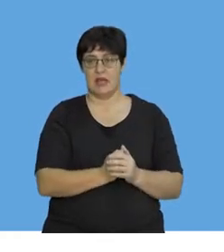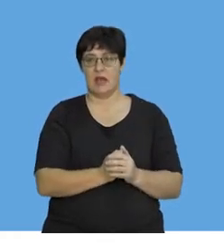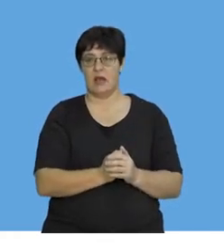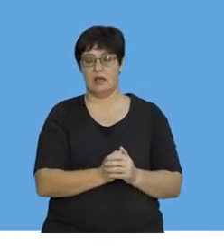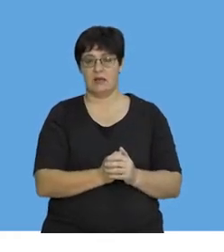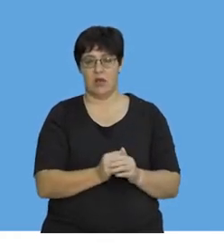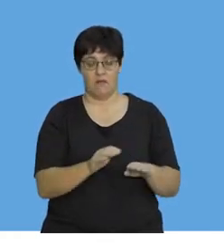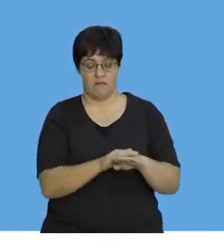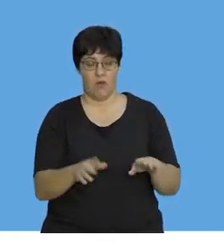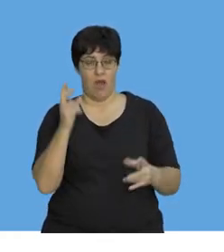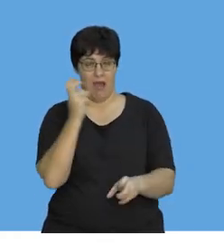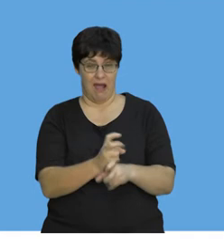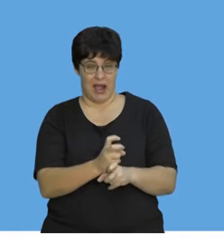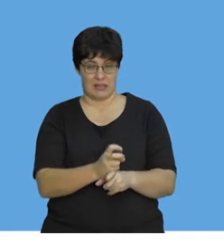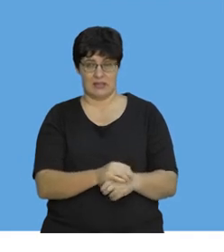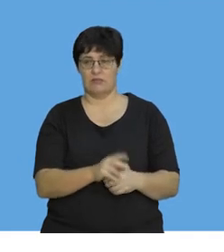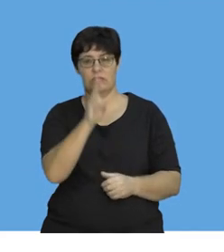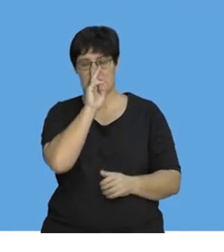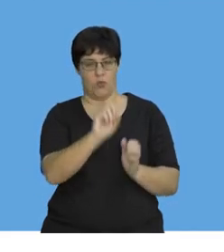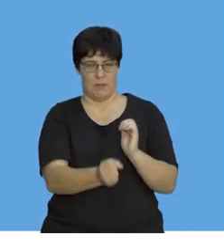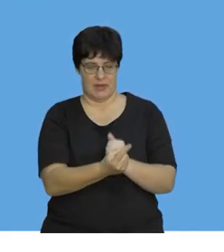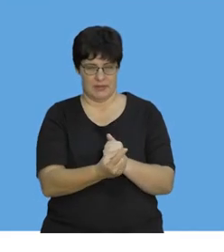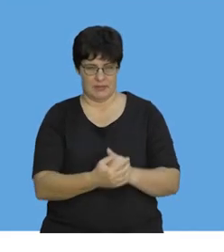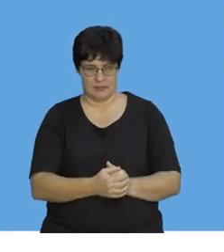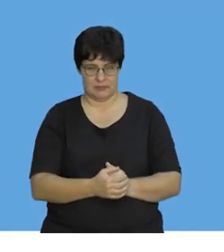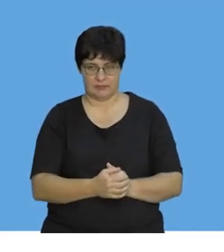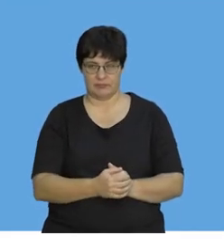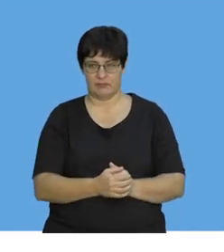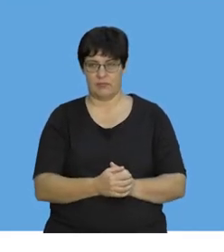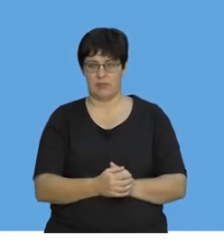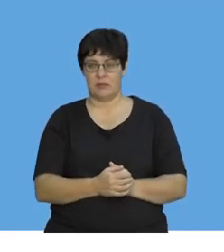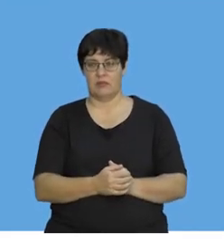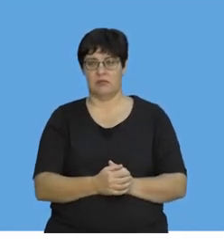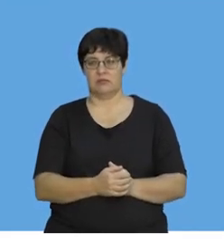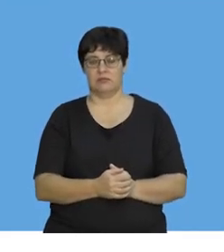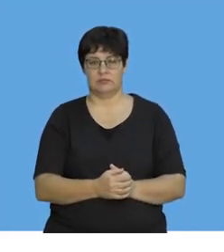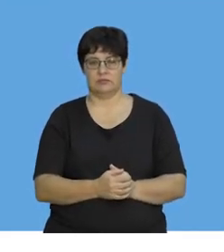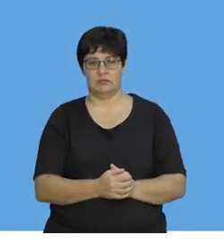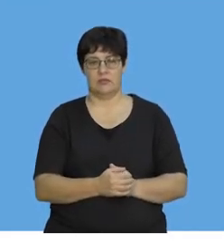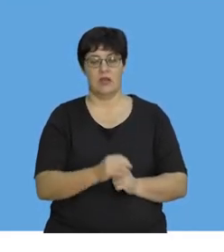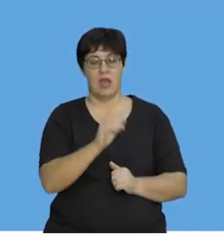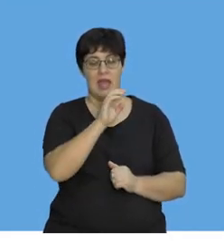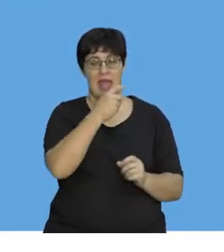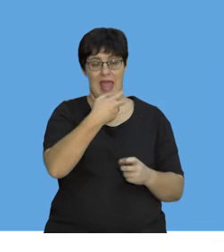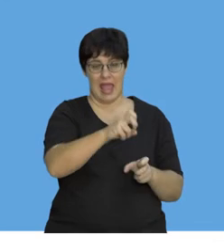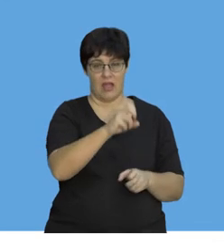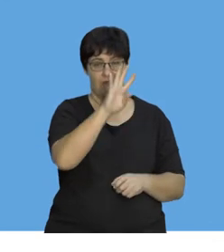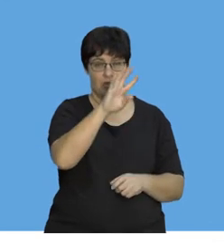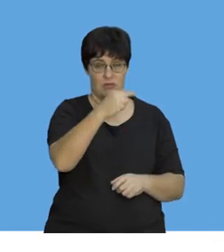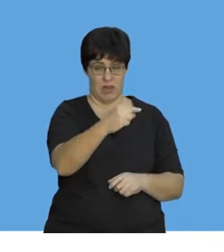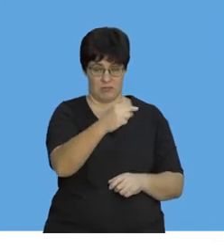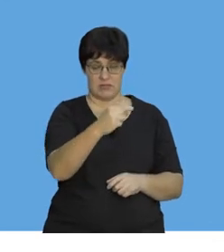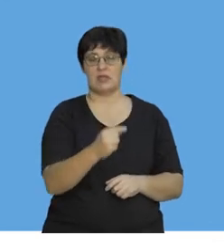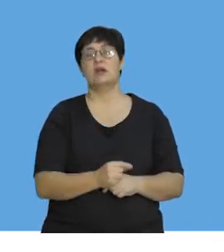hit a hard floor. So, let's see what happens. Here's my conditions. I've got an egg of 40 grams. It's dropping one